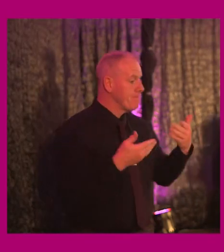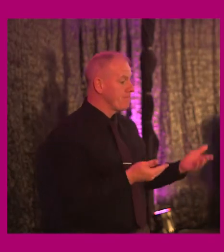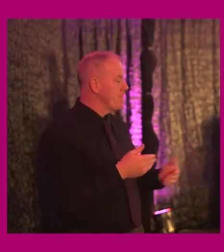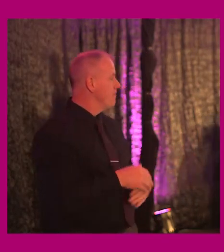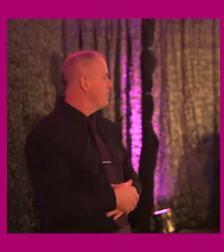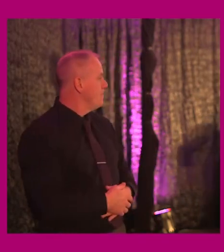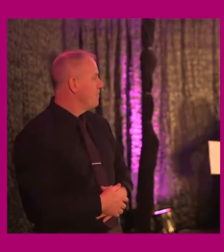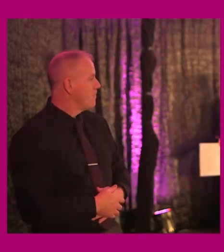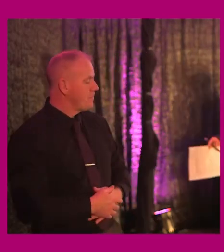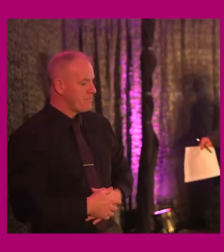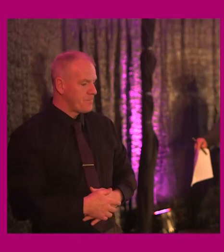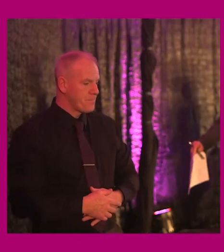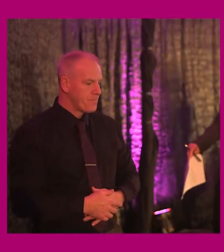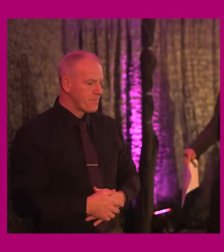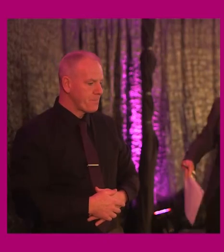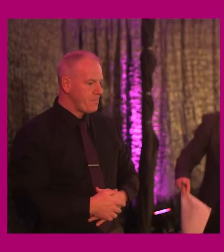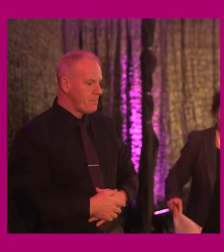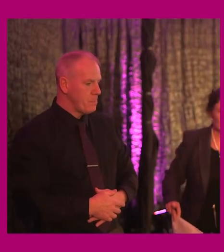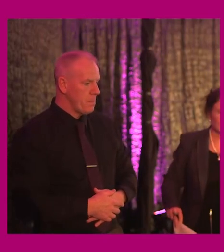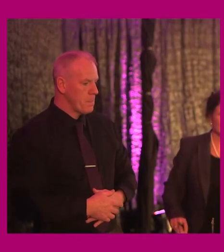you Charlotte. you.